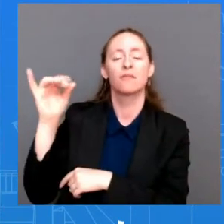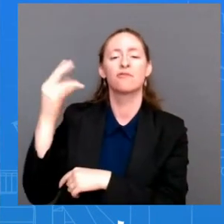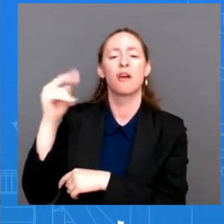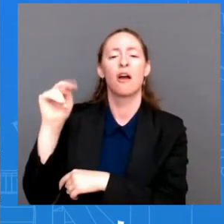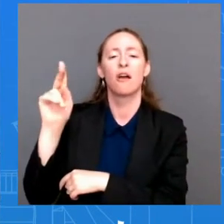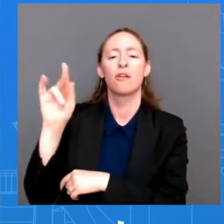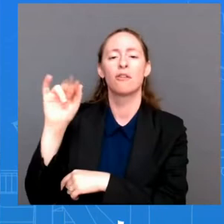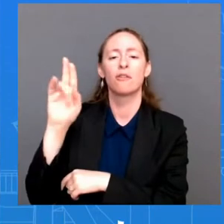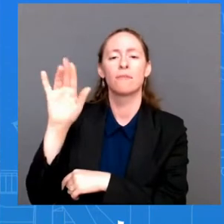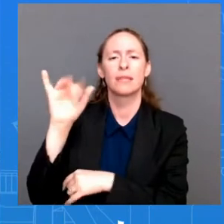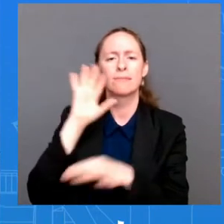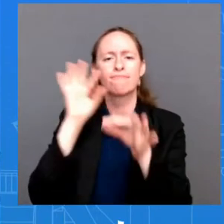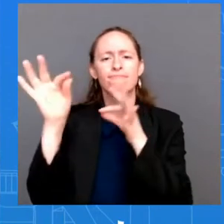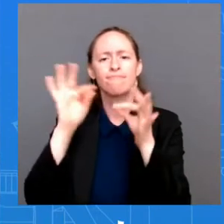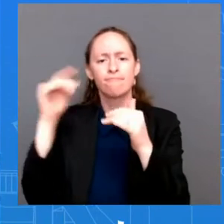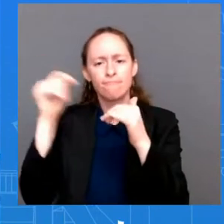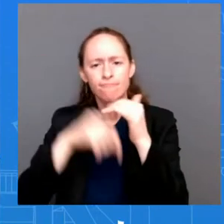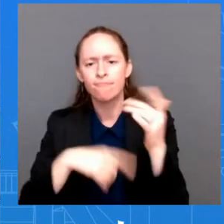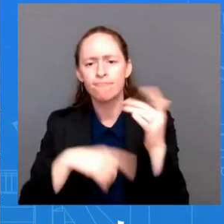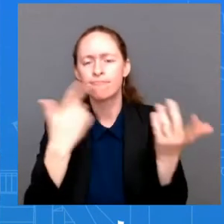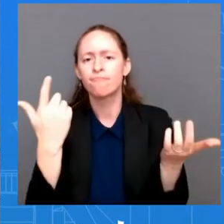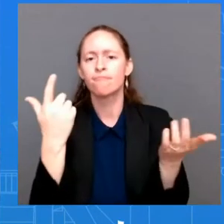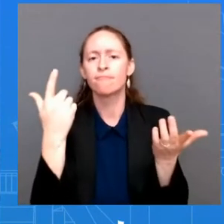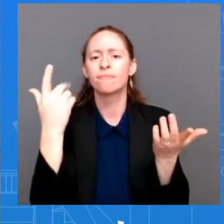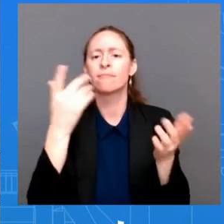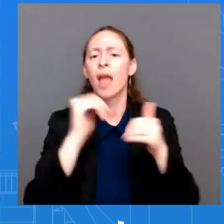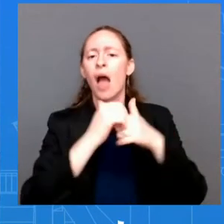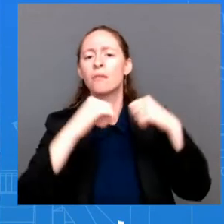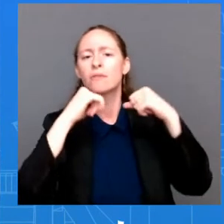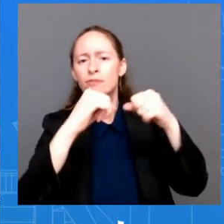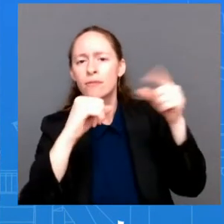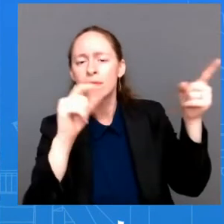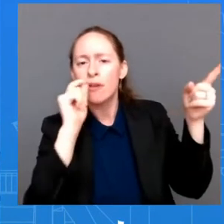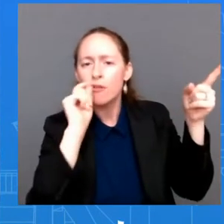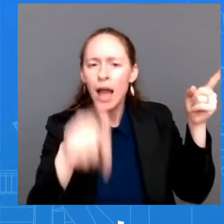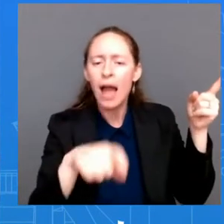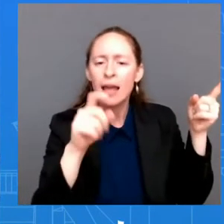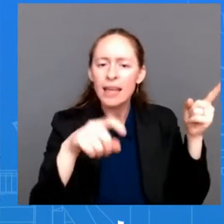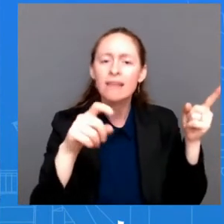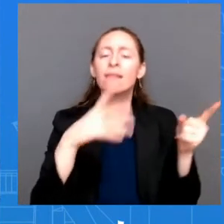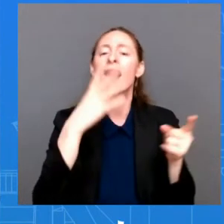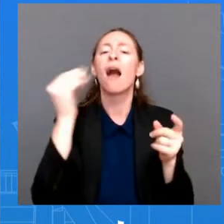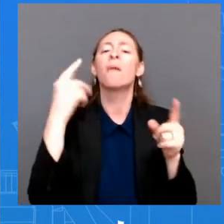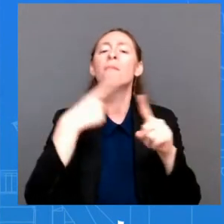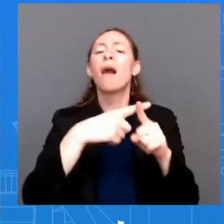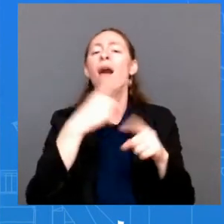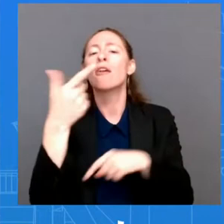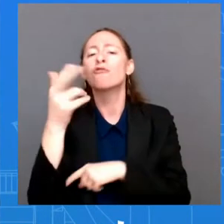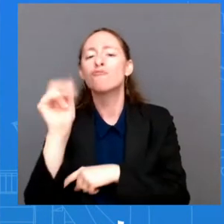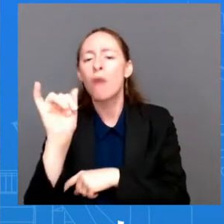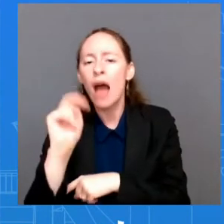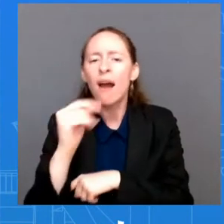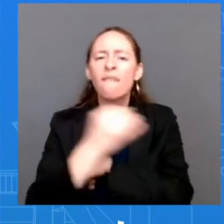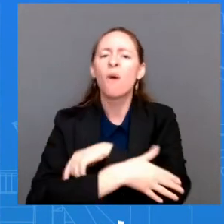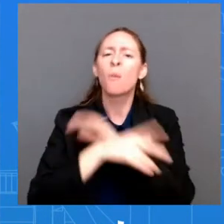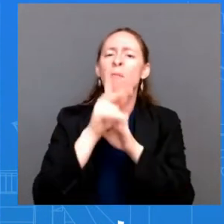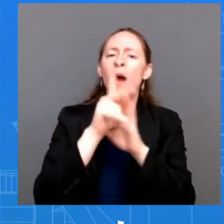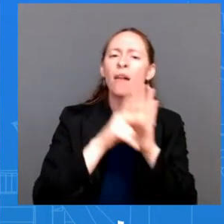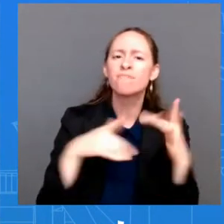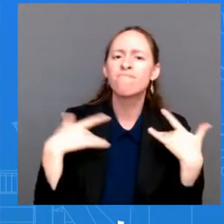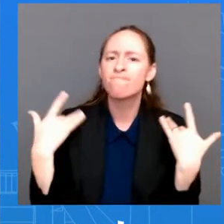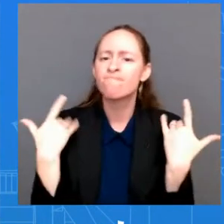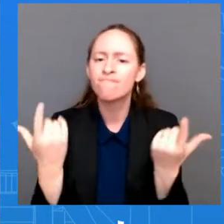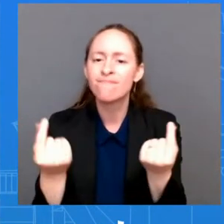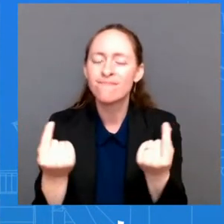exports coming out of Odessa, and other foreign policy news of the day. He'll be with us for about 15 minutes or so,